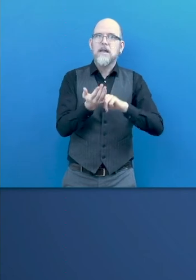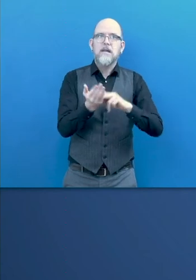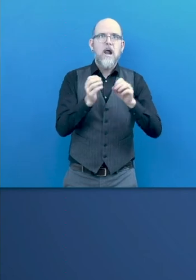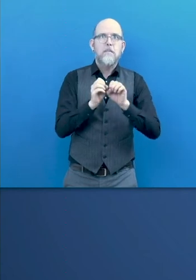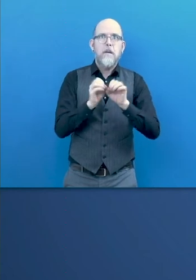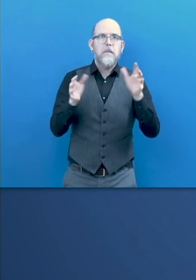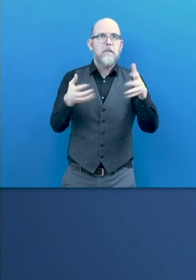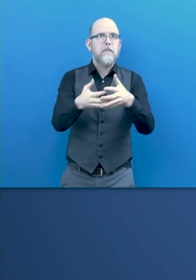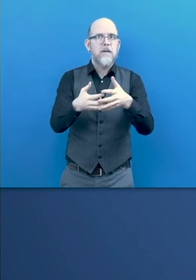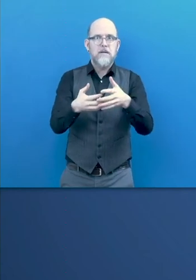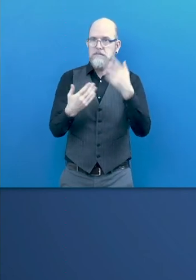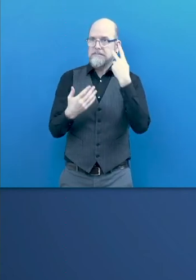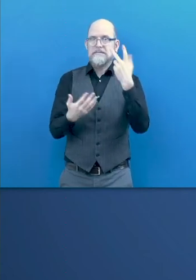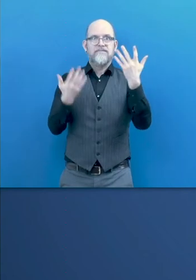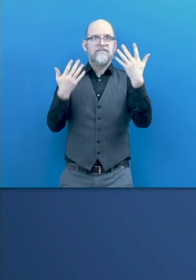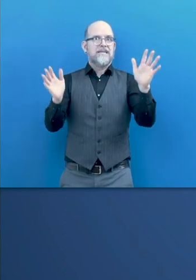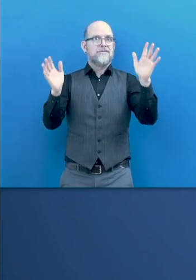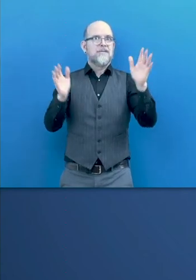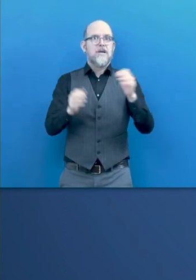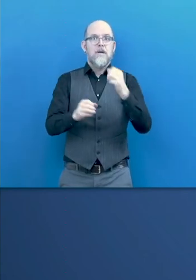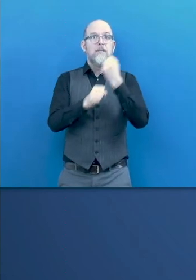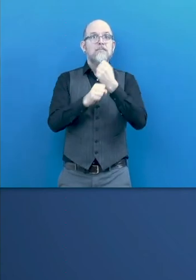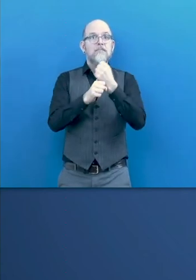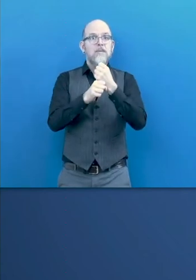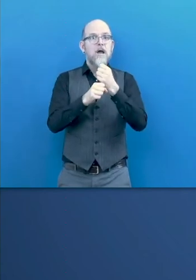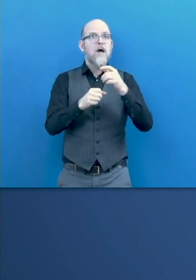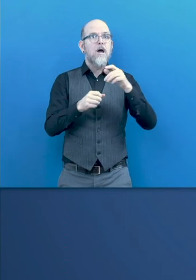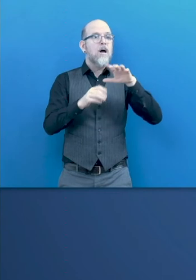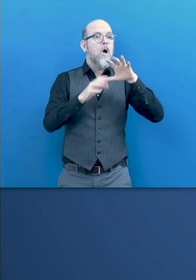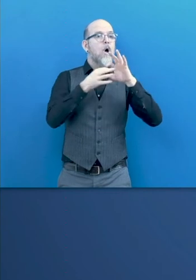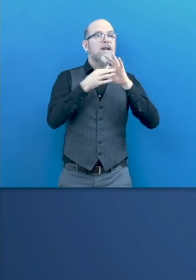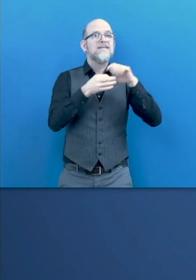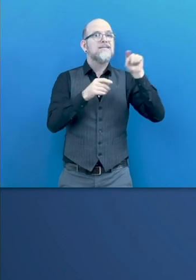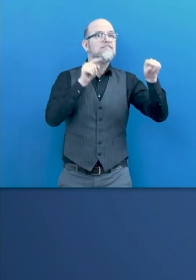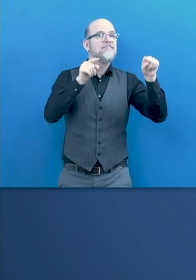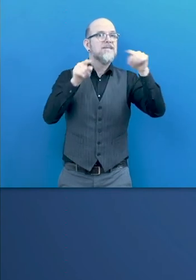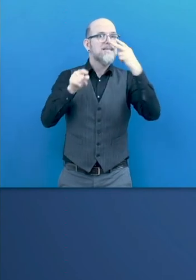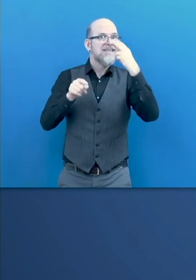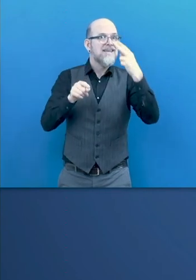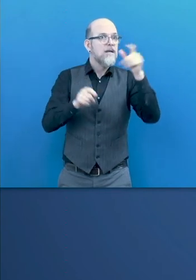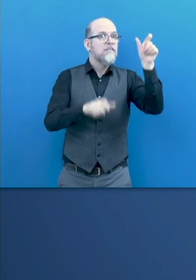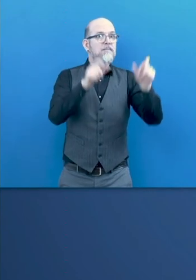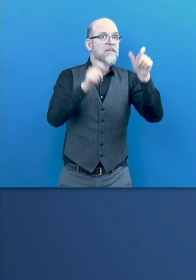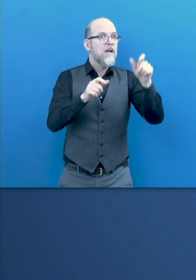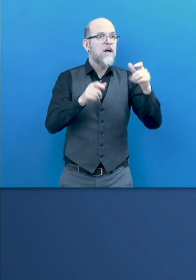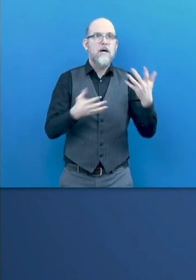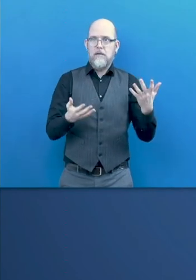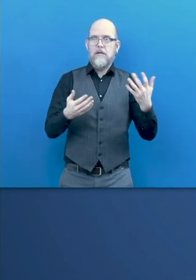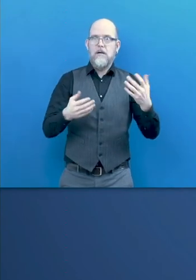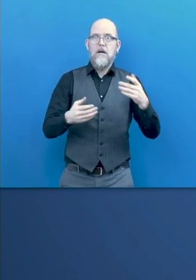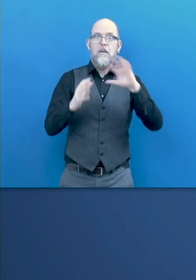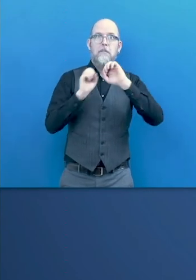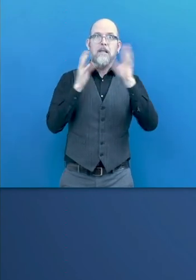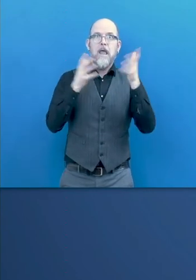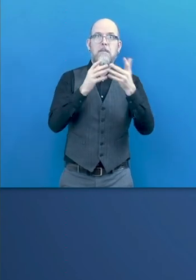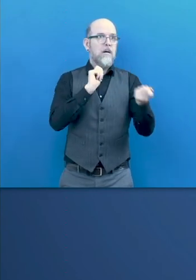further transformed the organization of work, with millions of women and men who shifted overnight to teleworking as a strategy